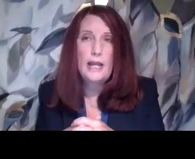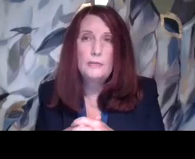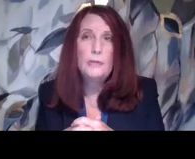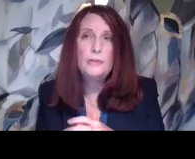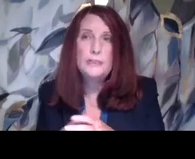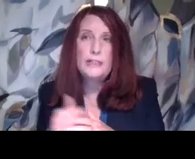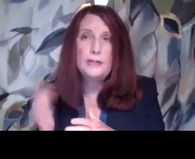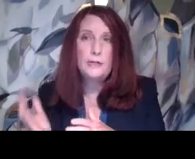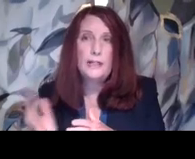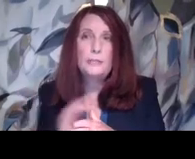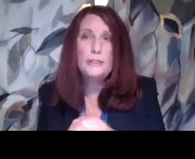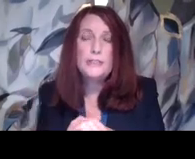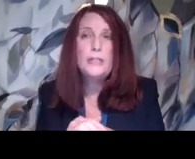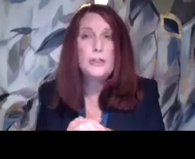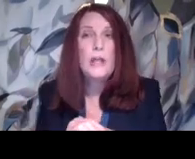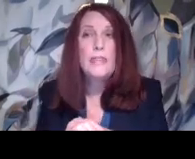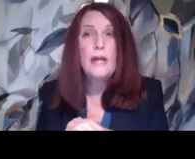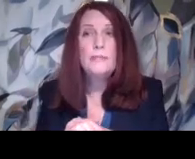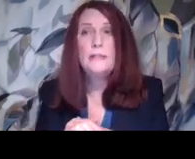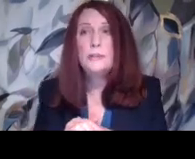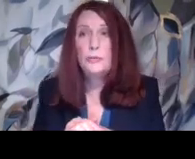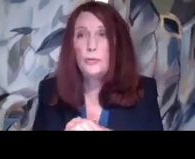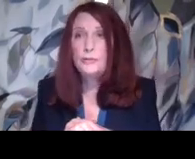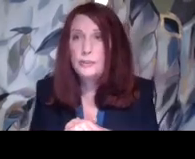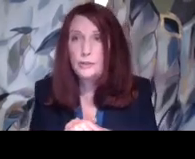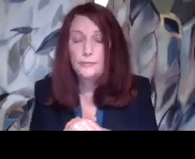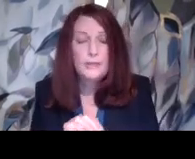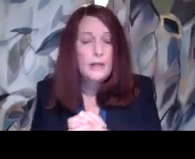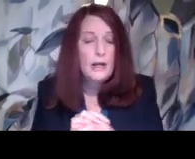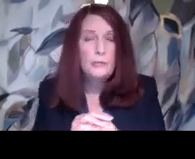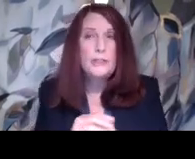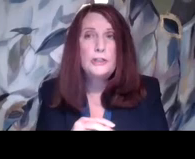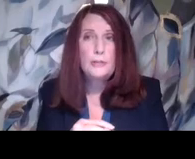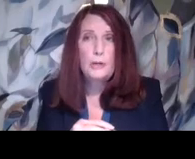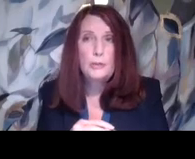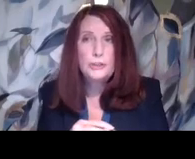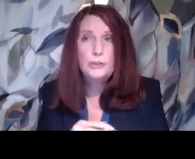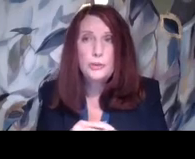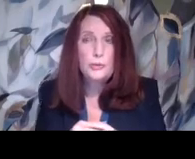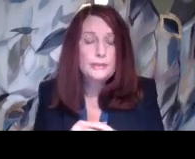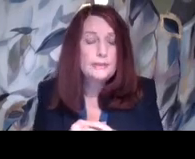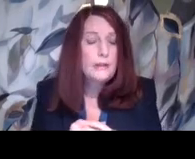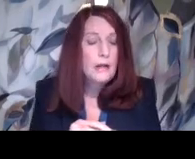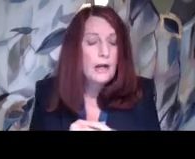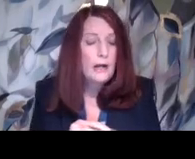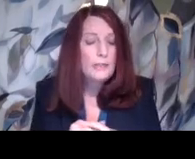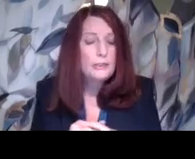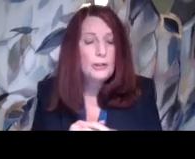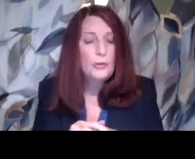and we will see later on in the presentation, that means schools too. We're going to talk about which schools.